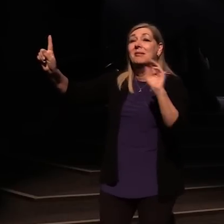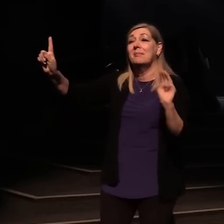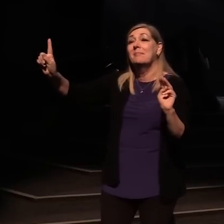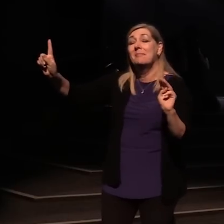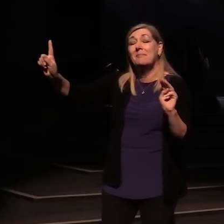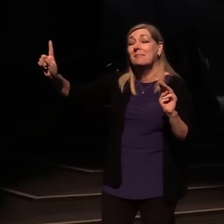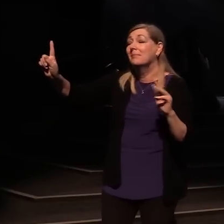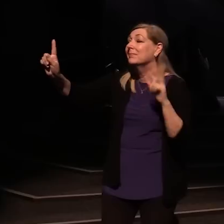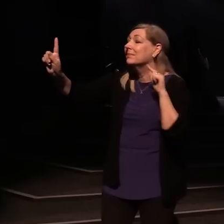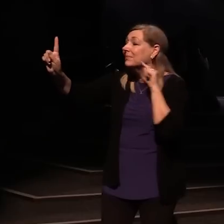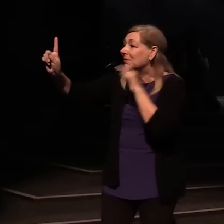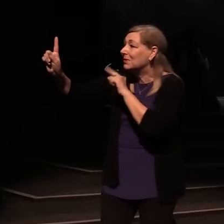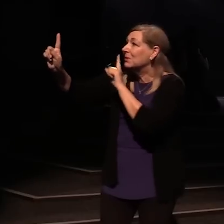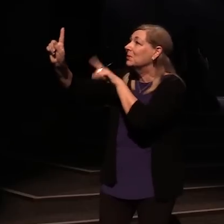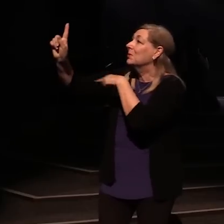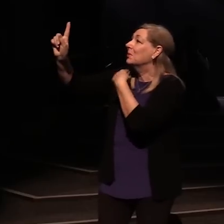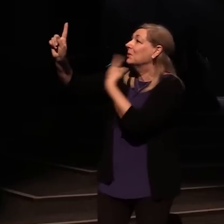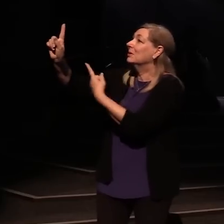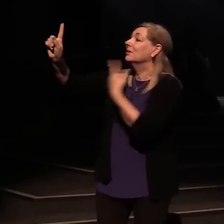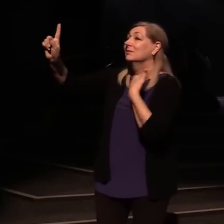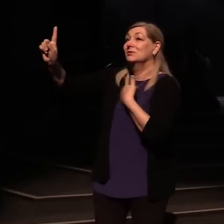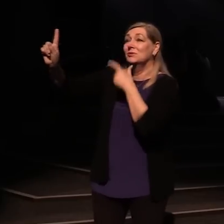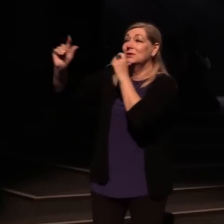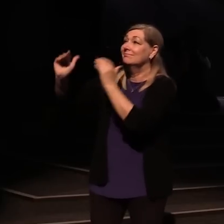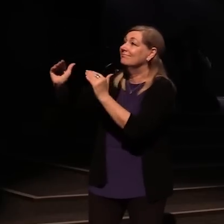You're the one we're seeking